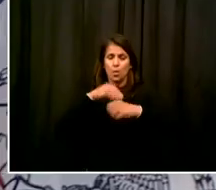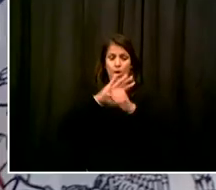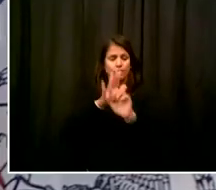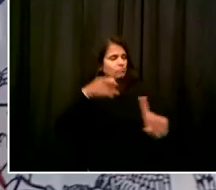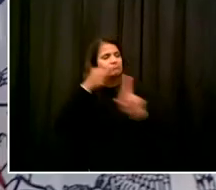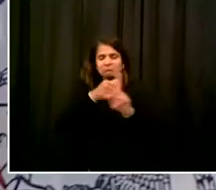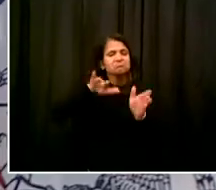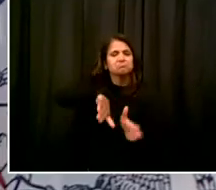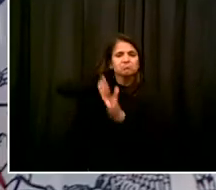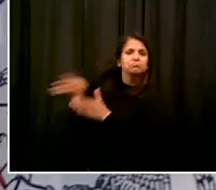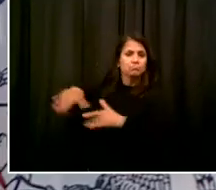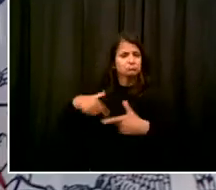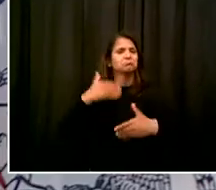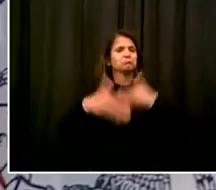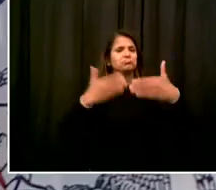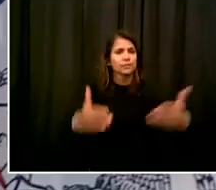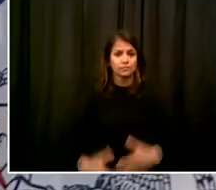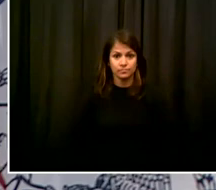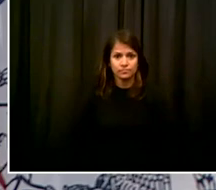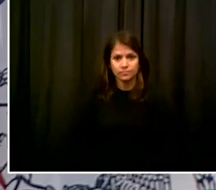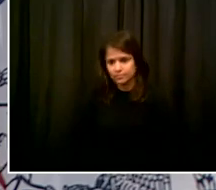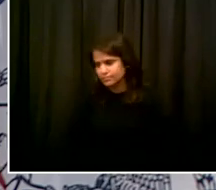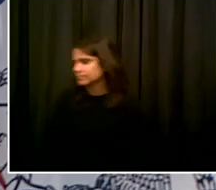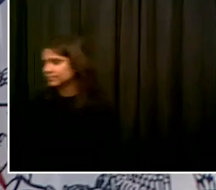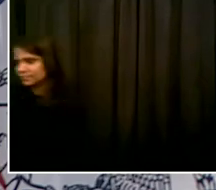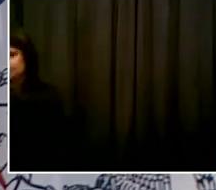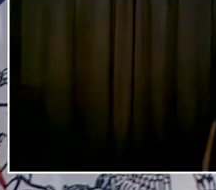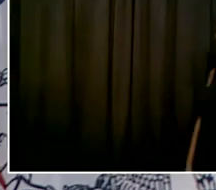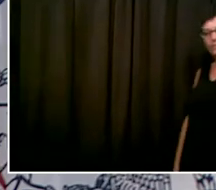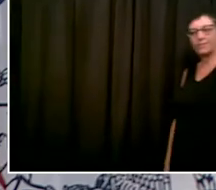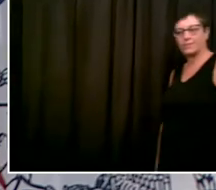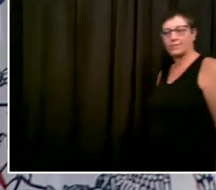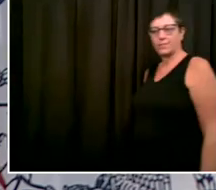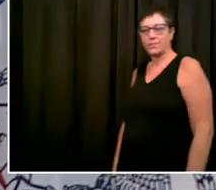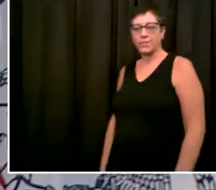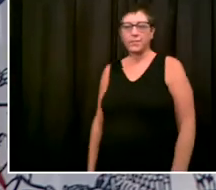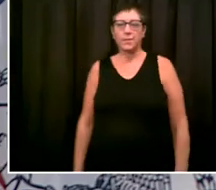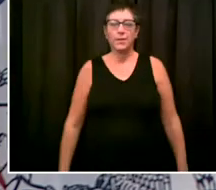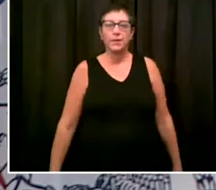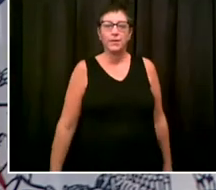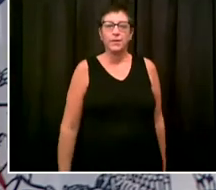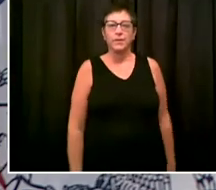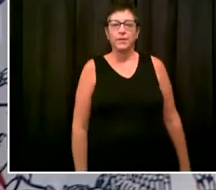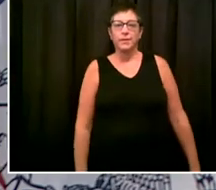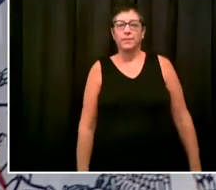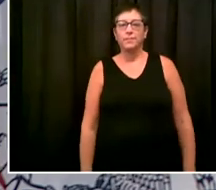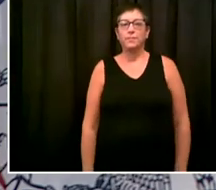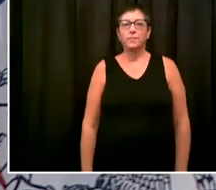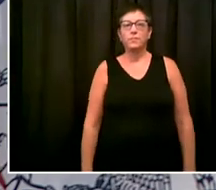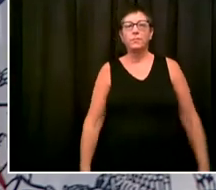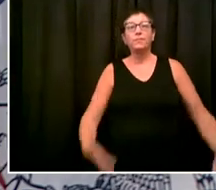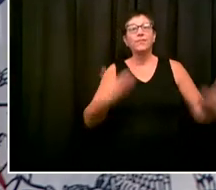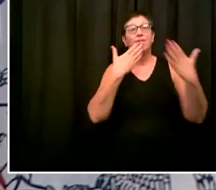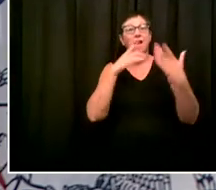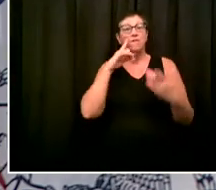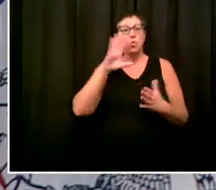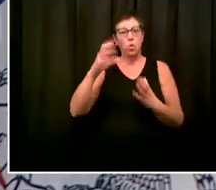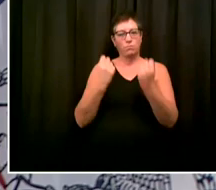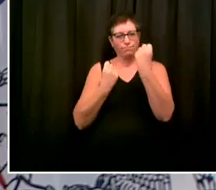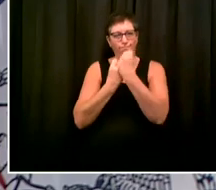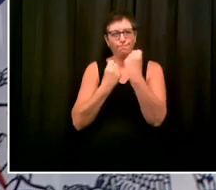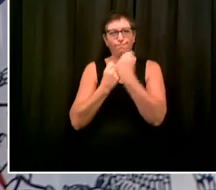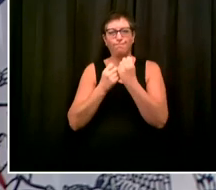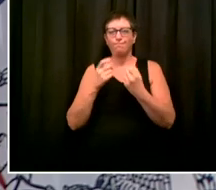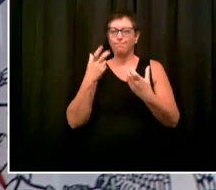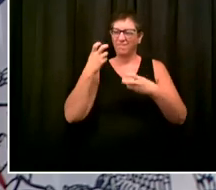are doing and thanks again to all of the partners who are giving us so much support in this crucial moment. Now again, it all comes